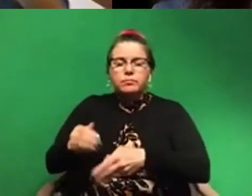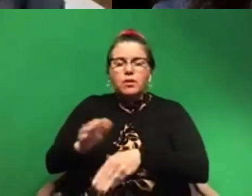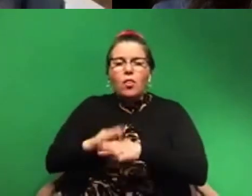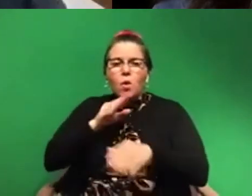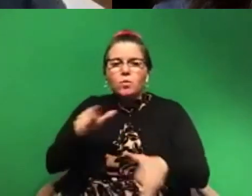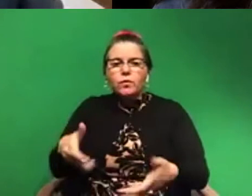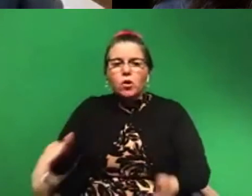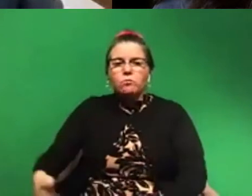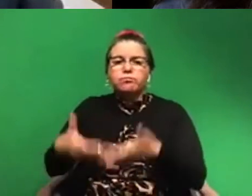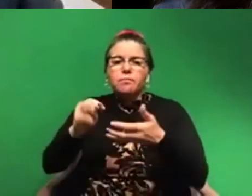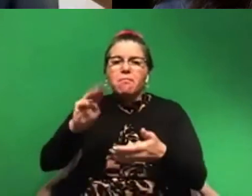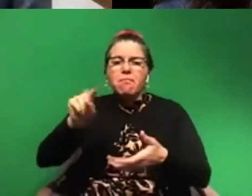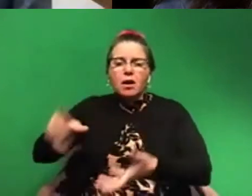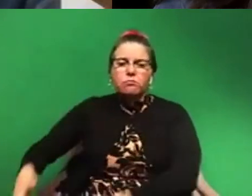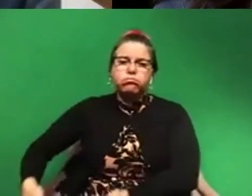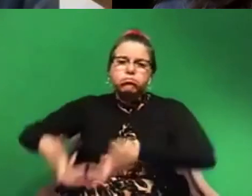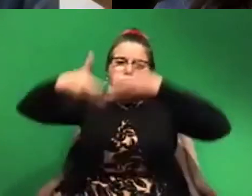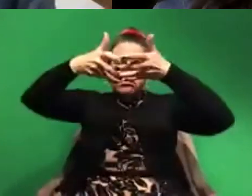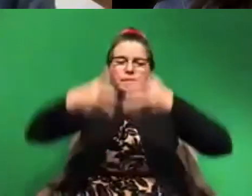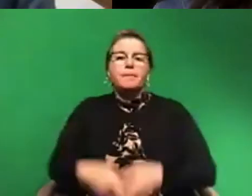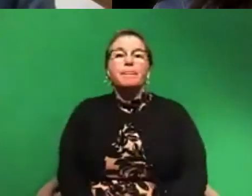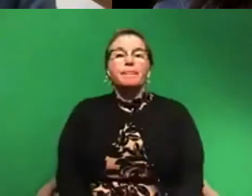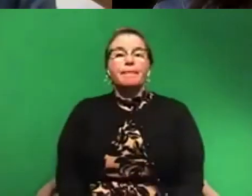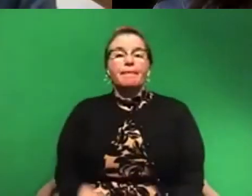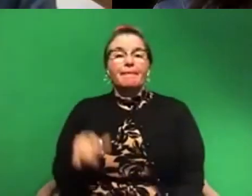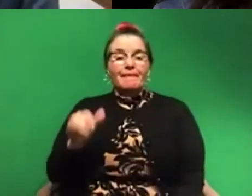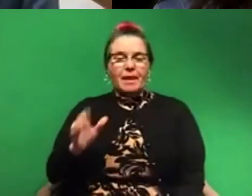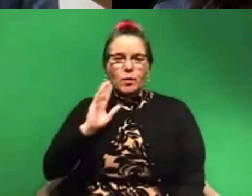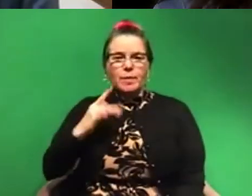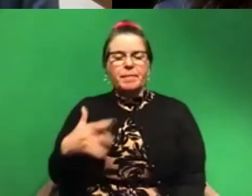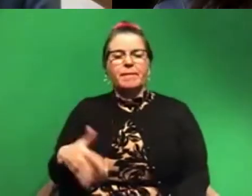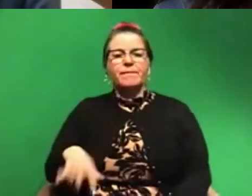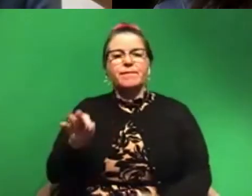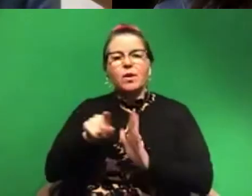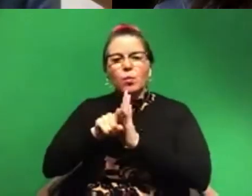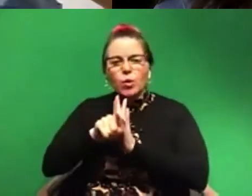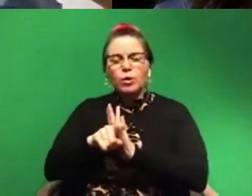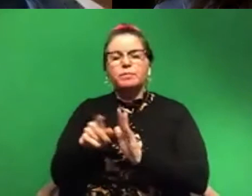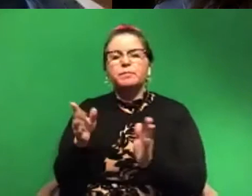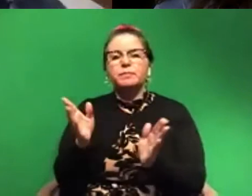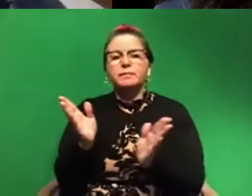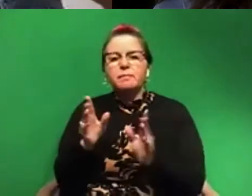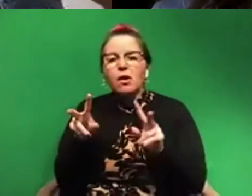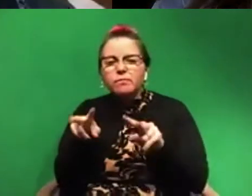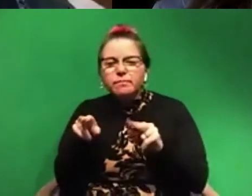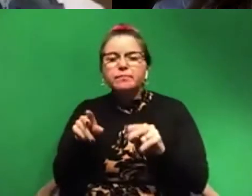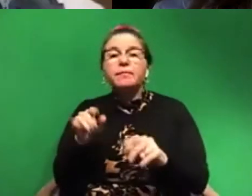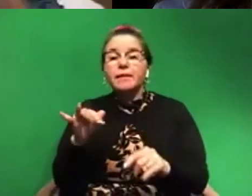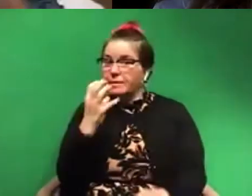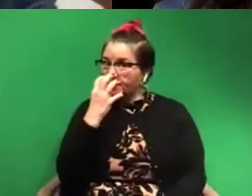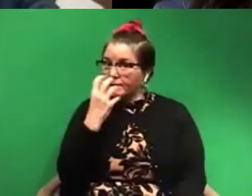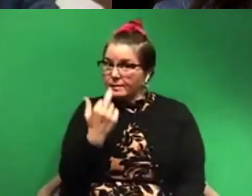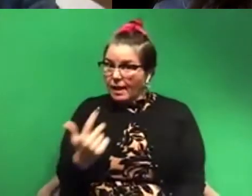In there, you'll generally find worms, another small crustacea. Or if you're diving, you get to see whatever you get to see.